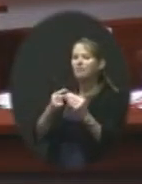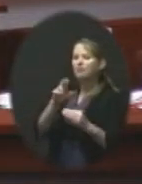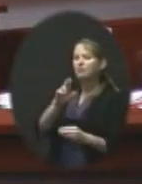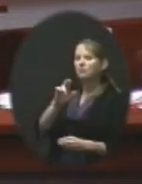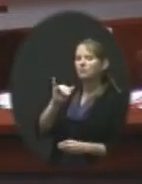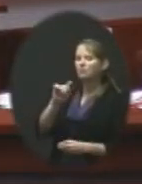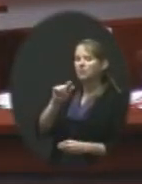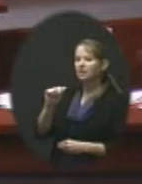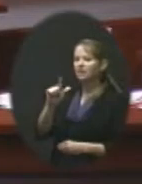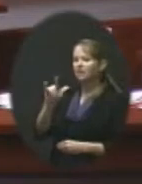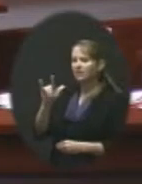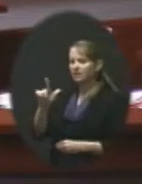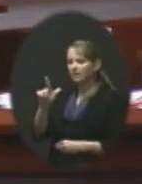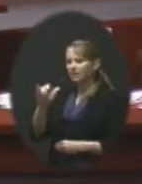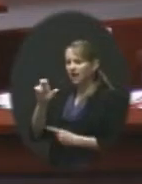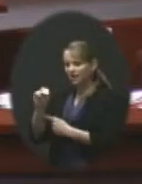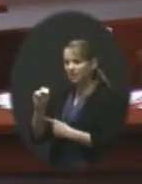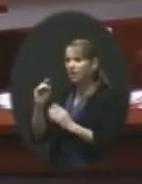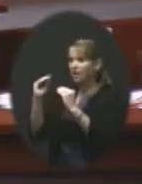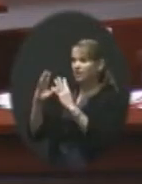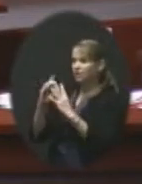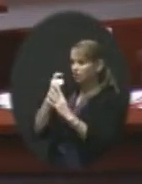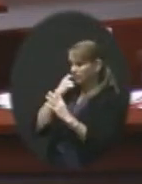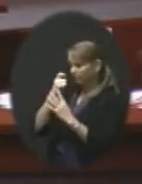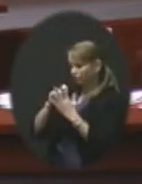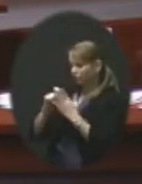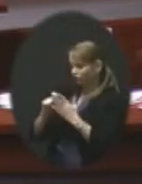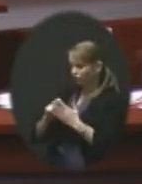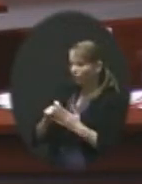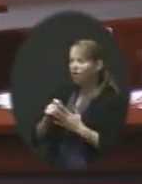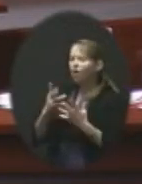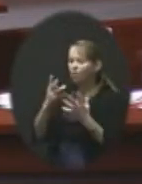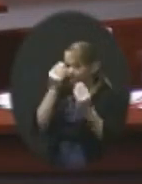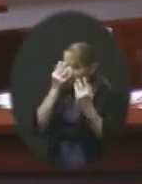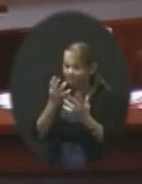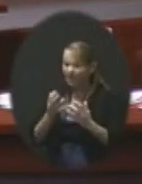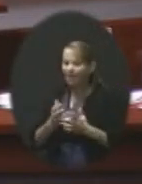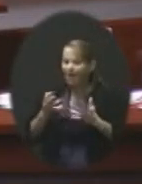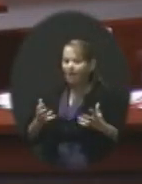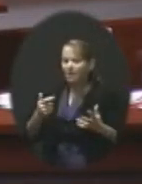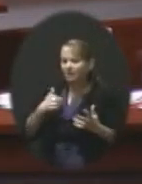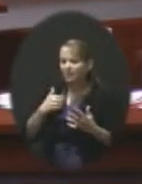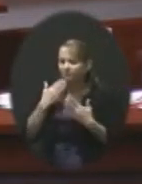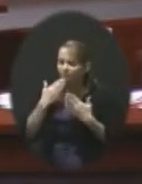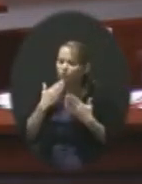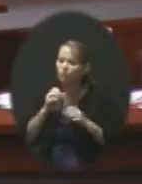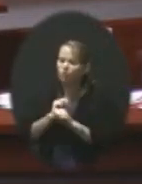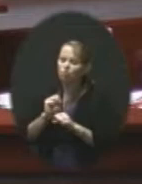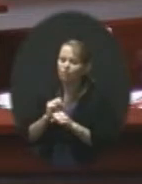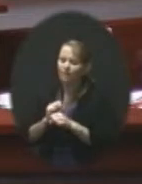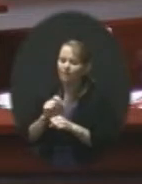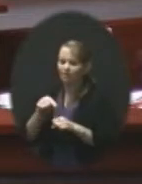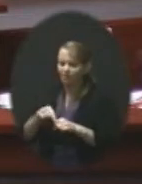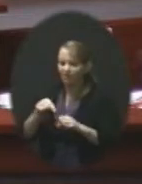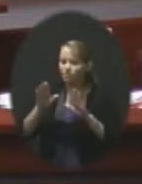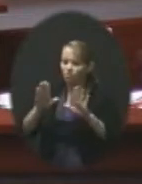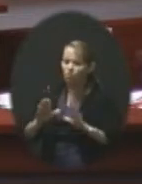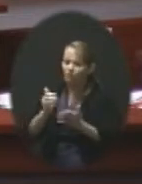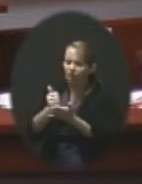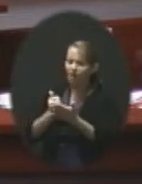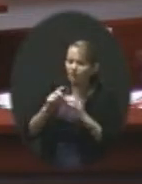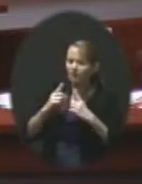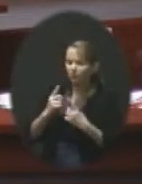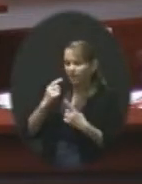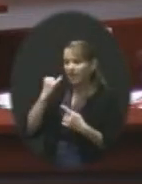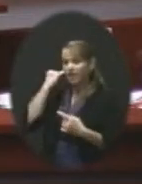teacher wrote me just recently and said, I want to let you know how much I appreciate working in a district as wonderful and helpful as this. I think if I were working outside